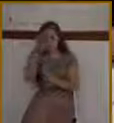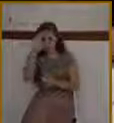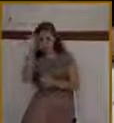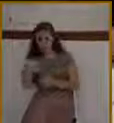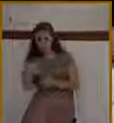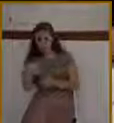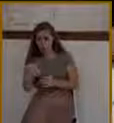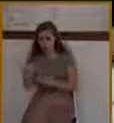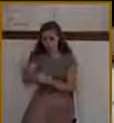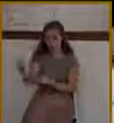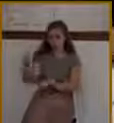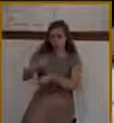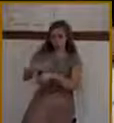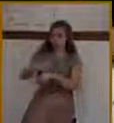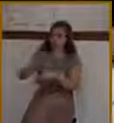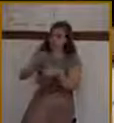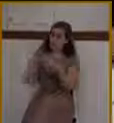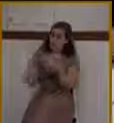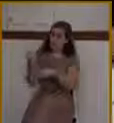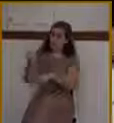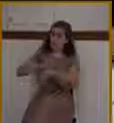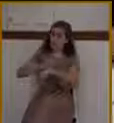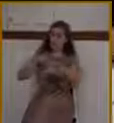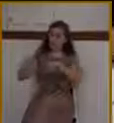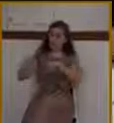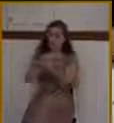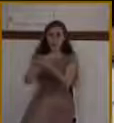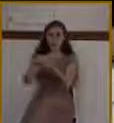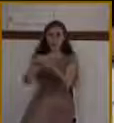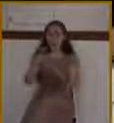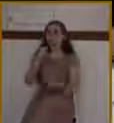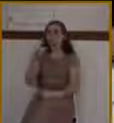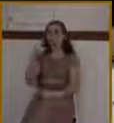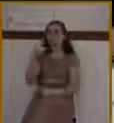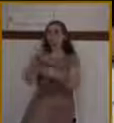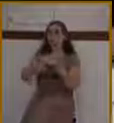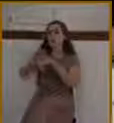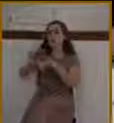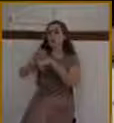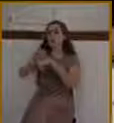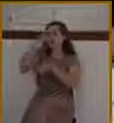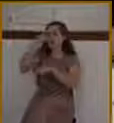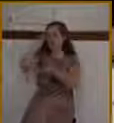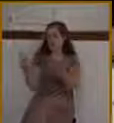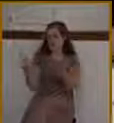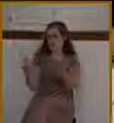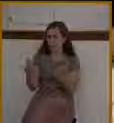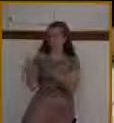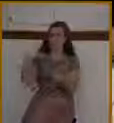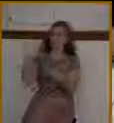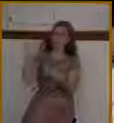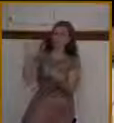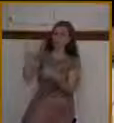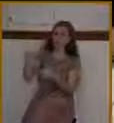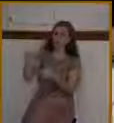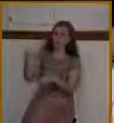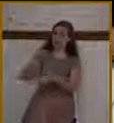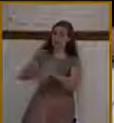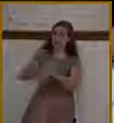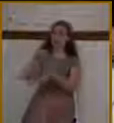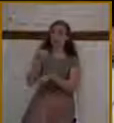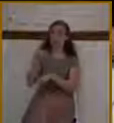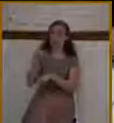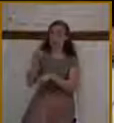first day of the week, and according to the ancient rabbis, you know what the priests were doing in the temple at that time? They were quoting Psalm